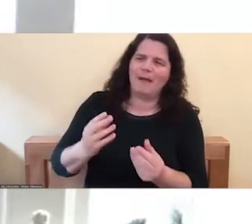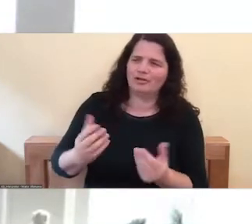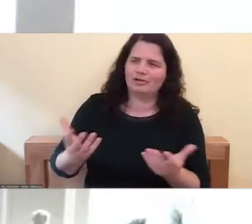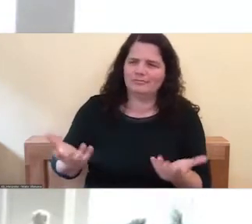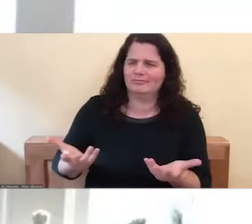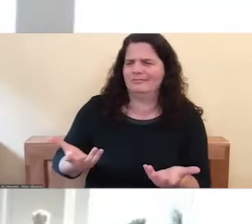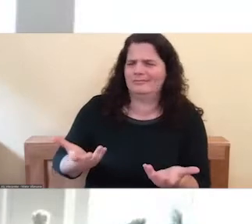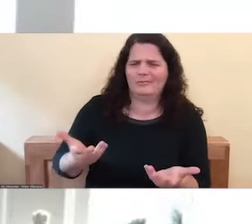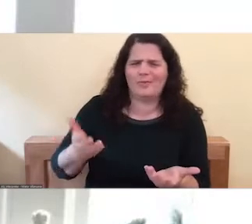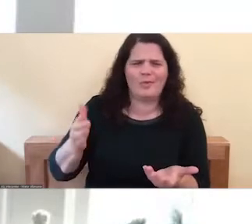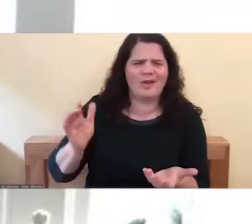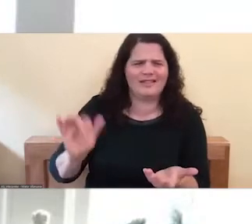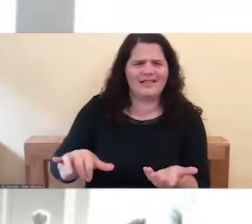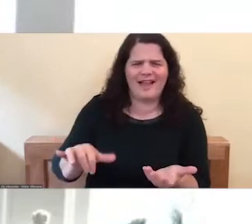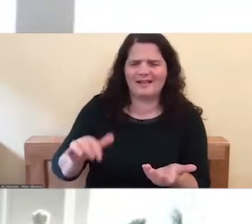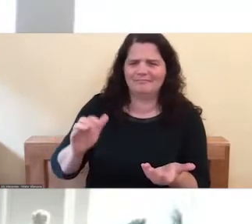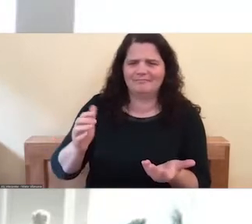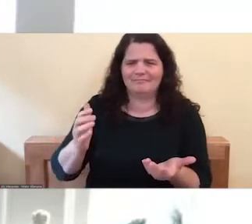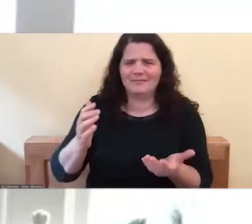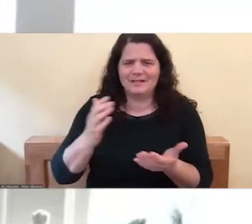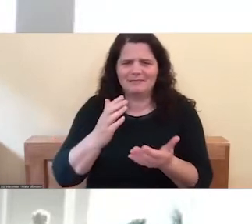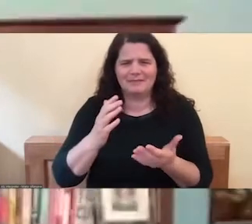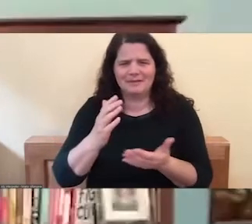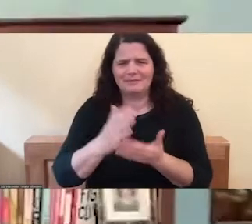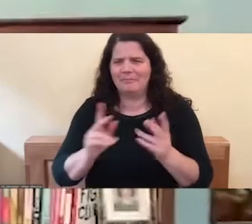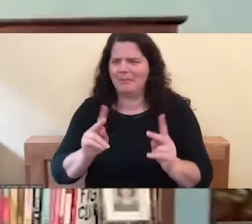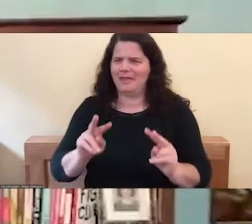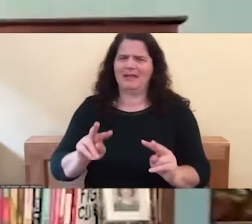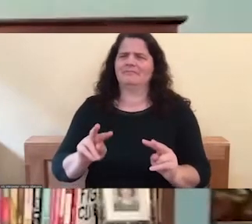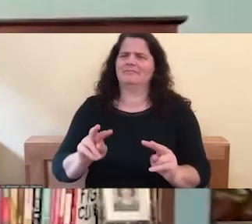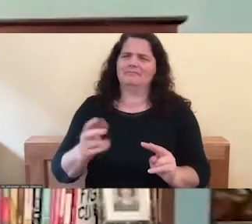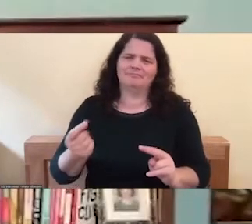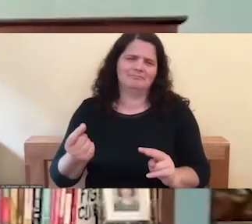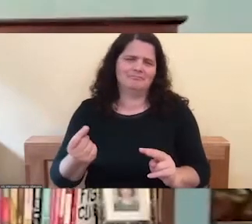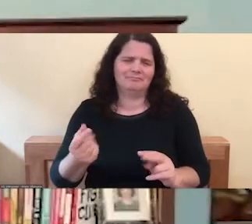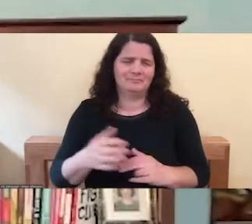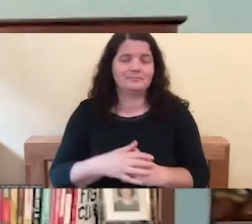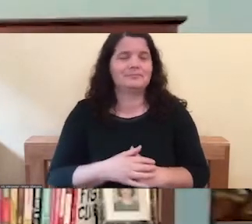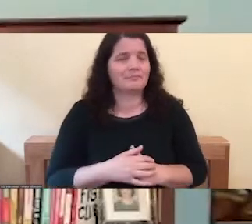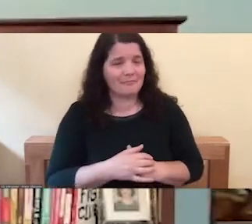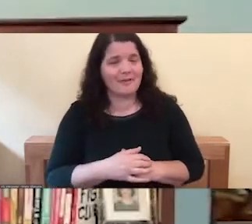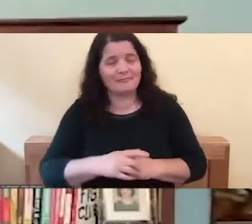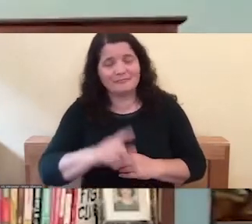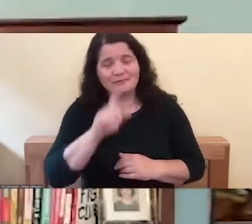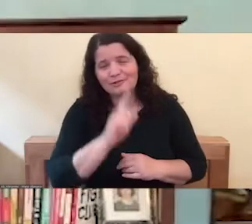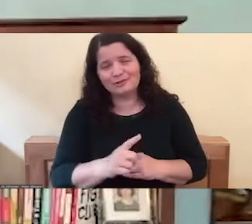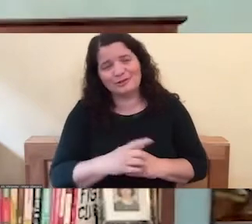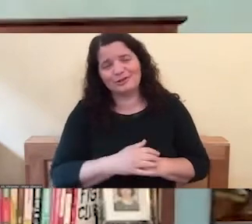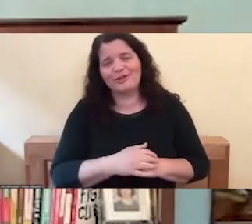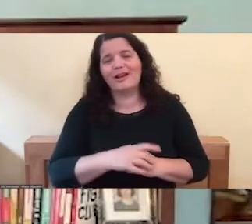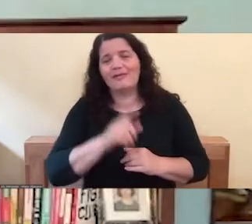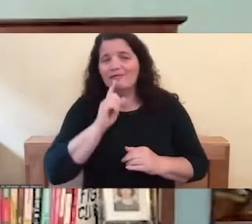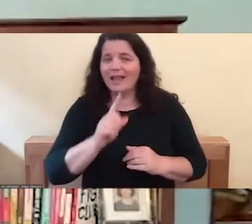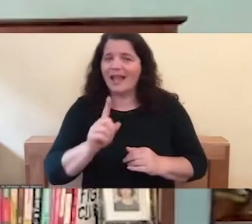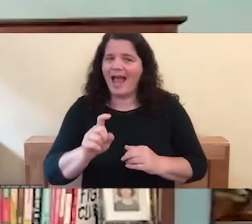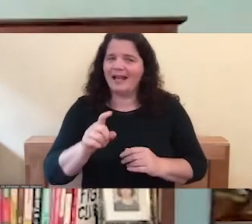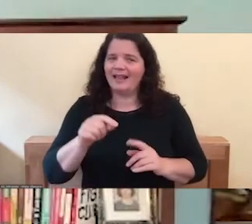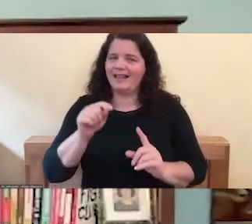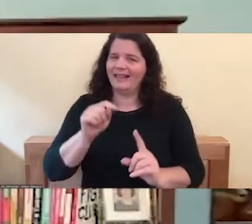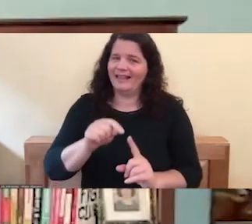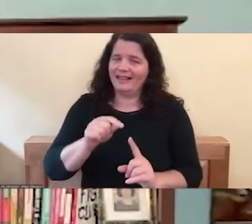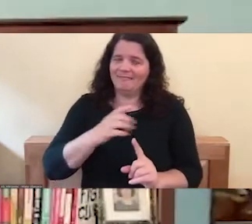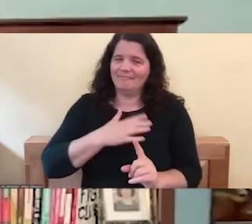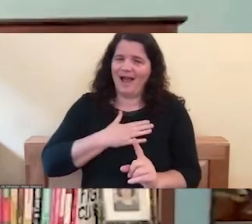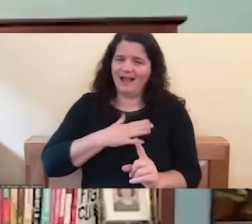seem notable to people initially. Yeah. Well, especially, so I'm a fierce self-compassion, right? So,